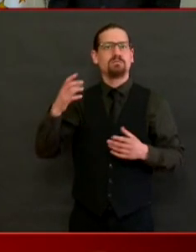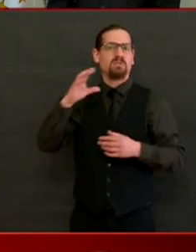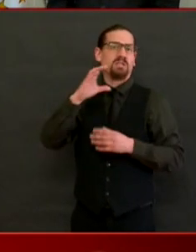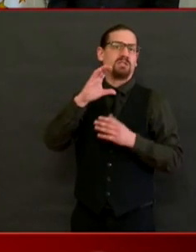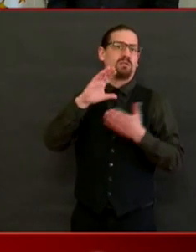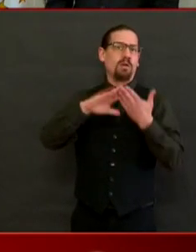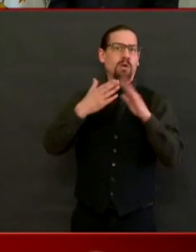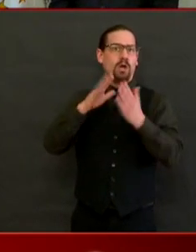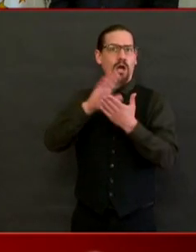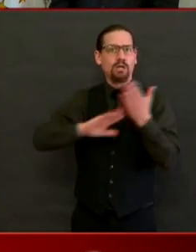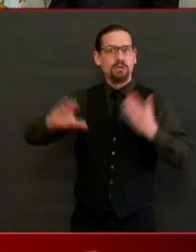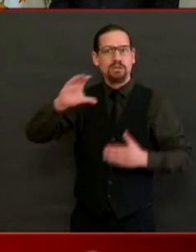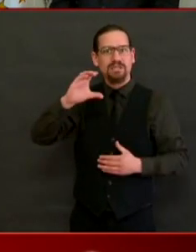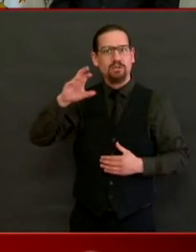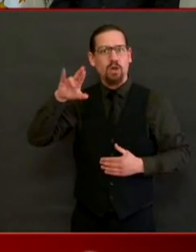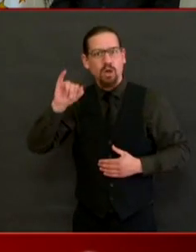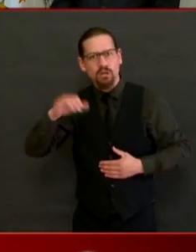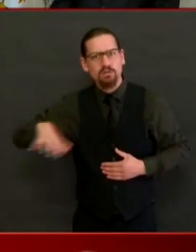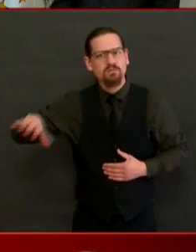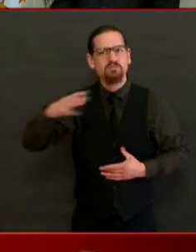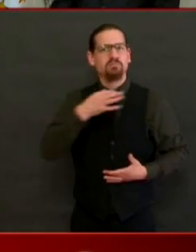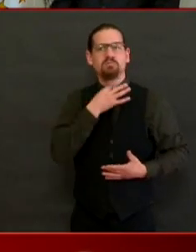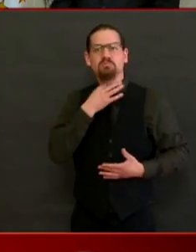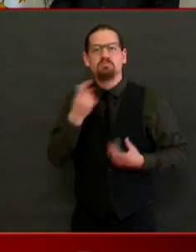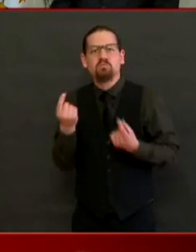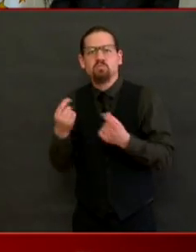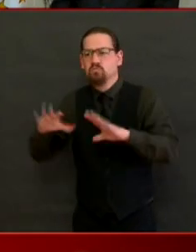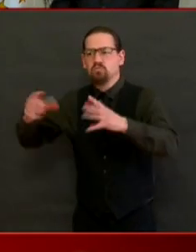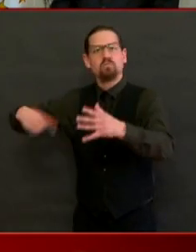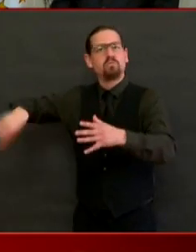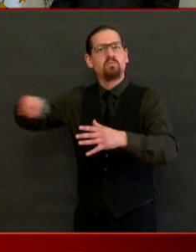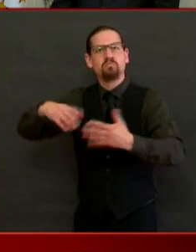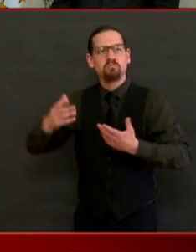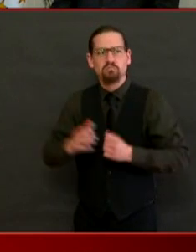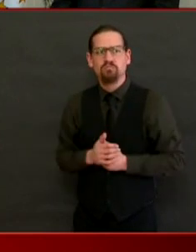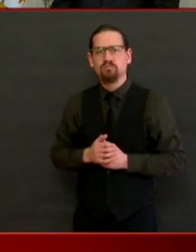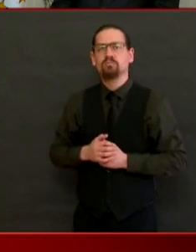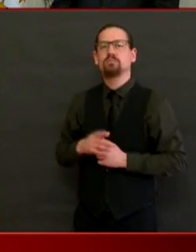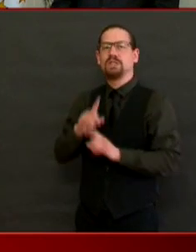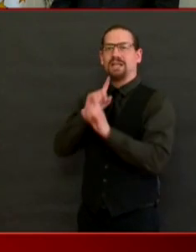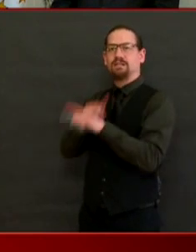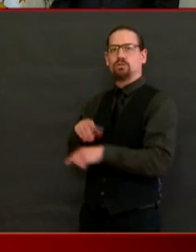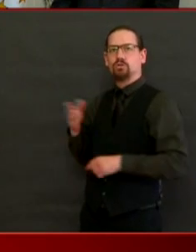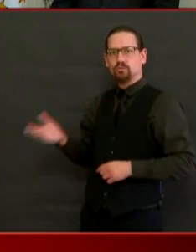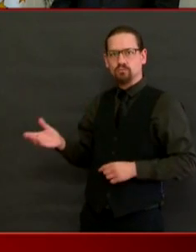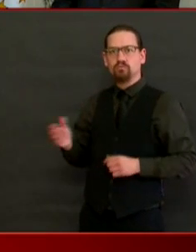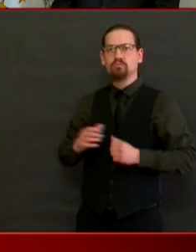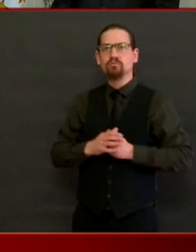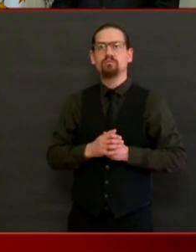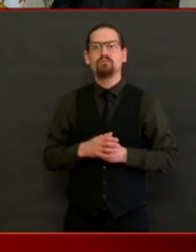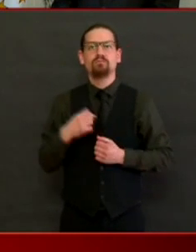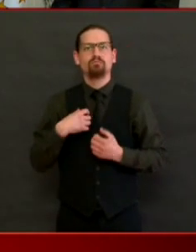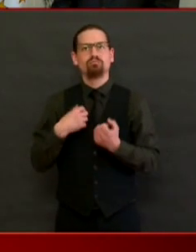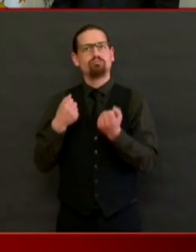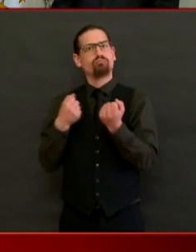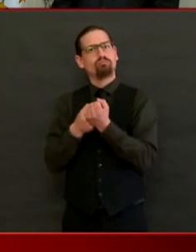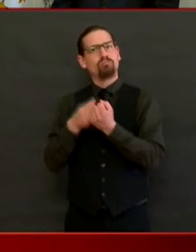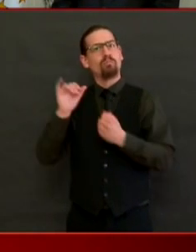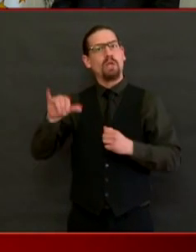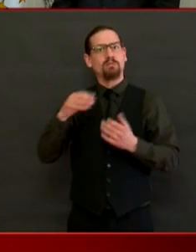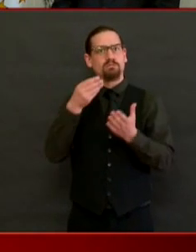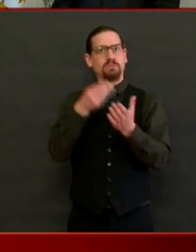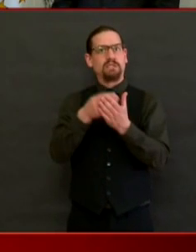this? Yeah, so it's a great question. By the way, I am a supporter of increasing the pay of